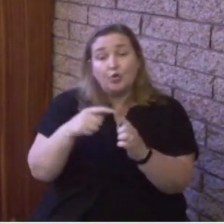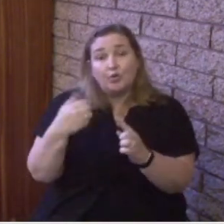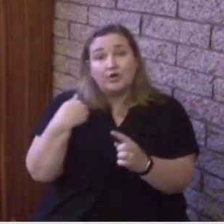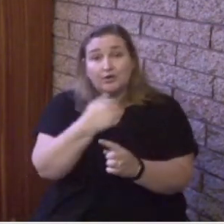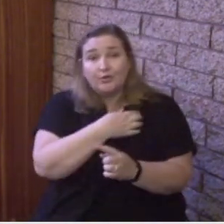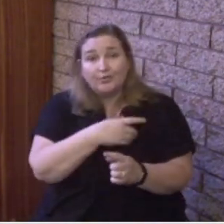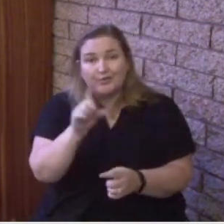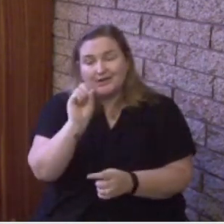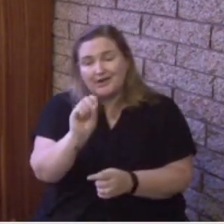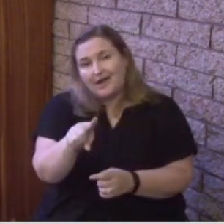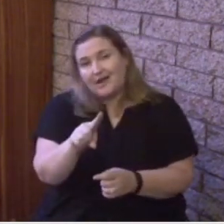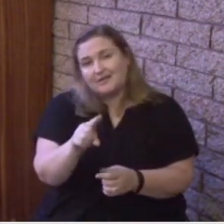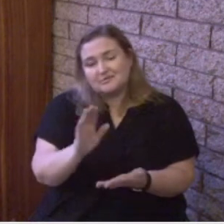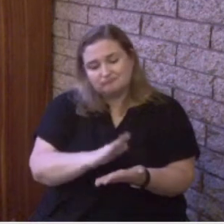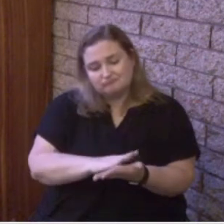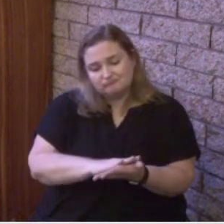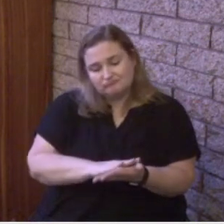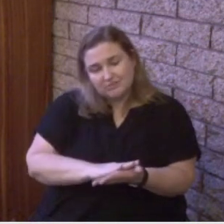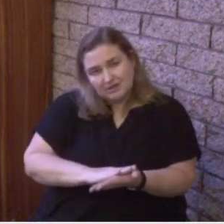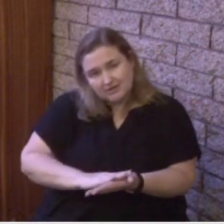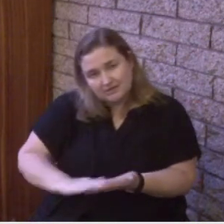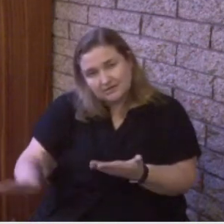to be cleansed of that sin.